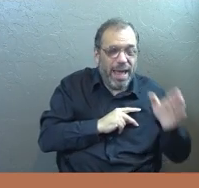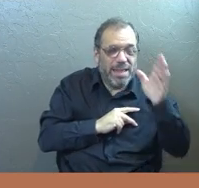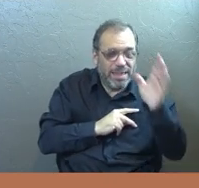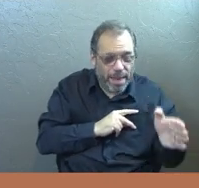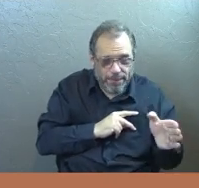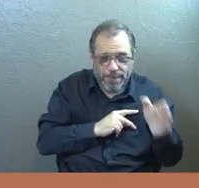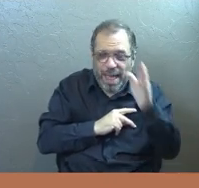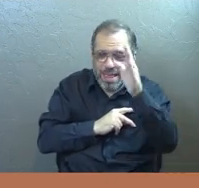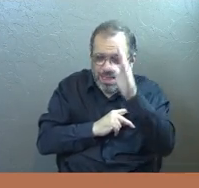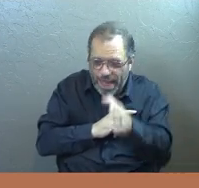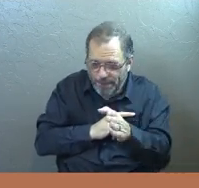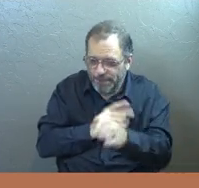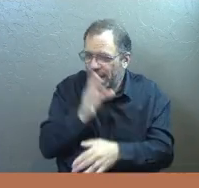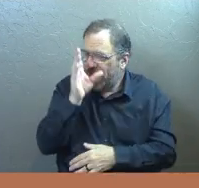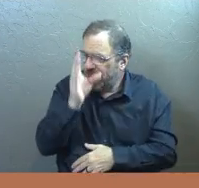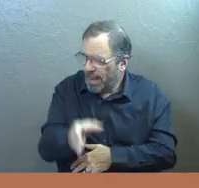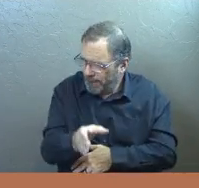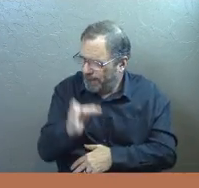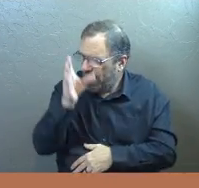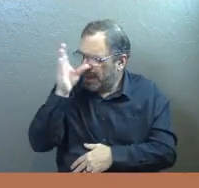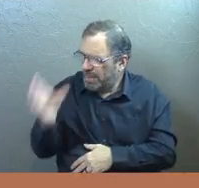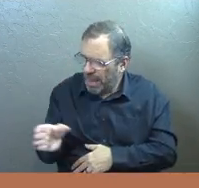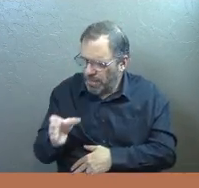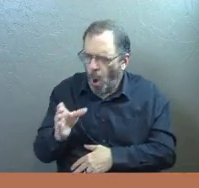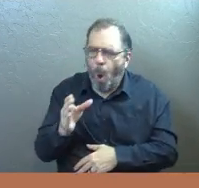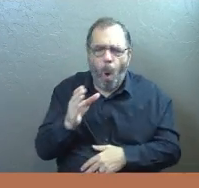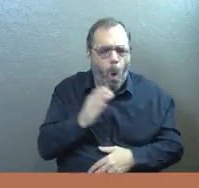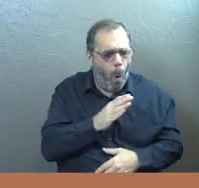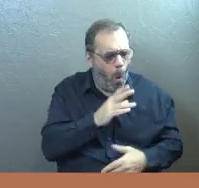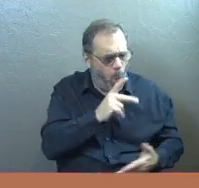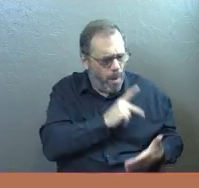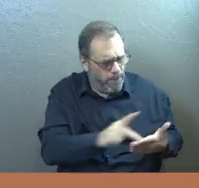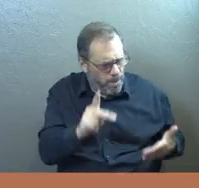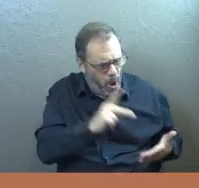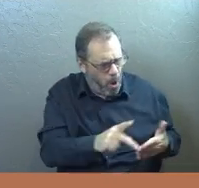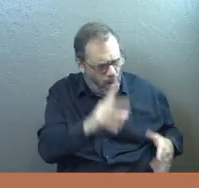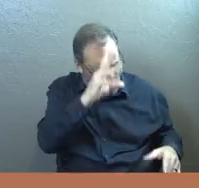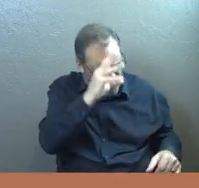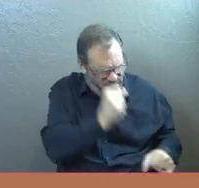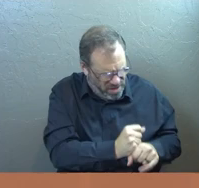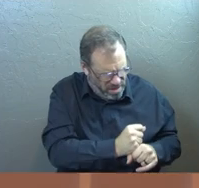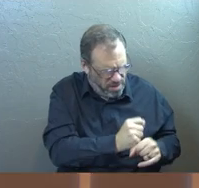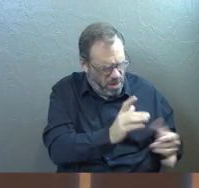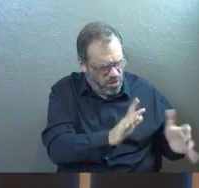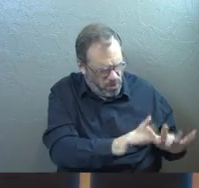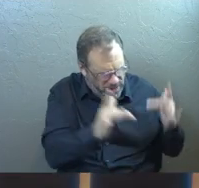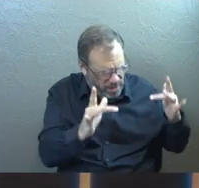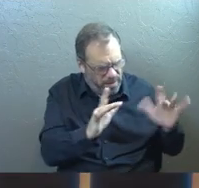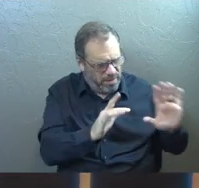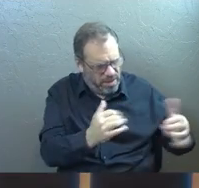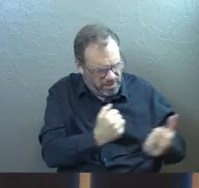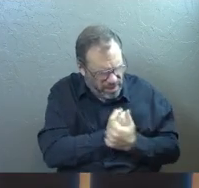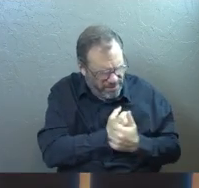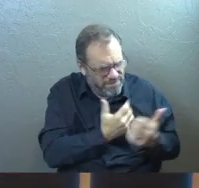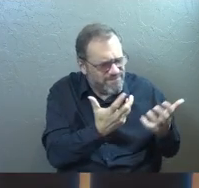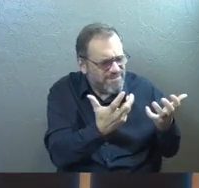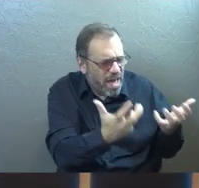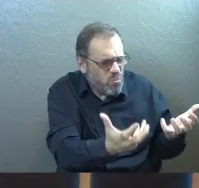Lord, we want some of that resilience that Paul had. We want some of that faith. We want some of that love that he had.